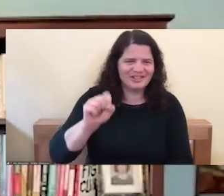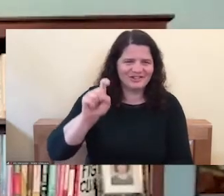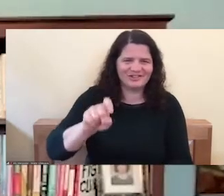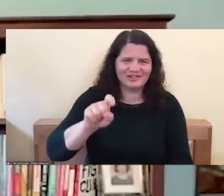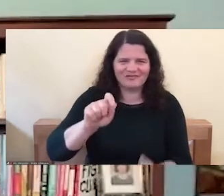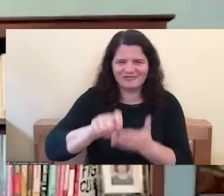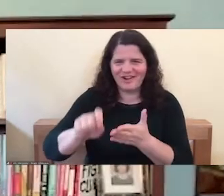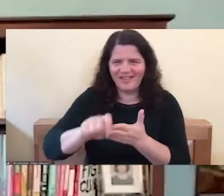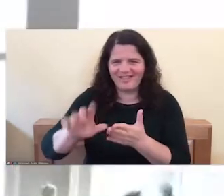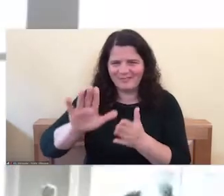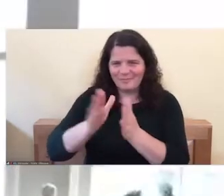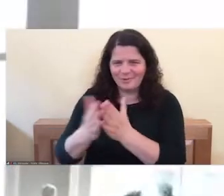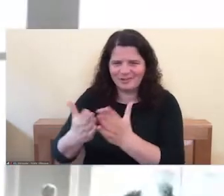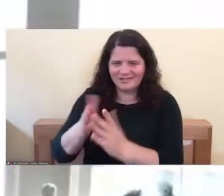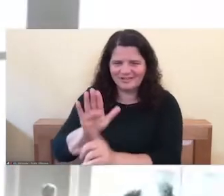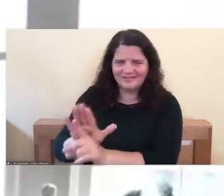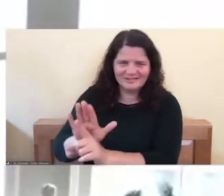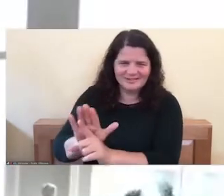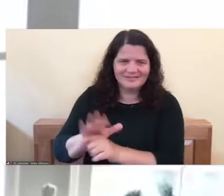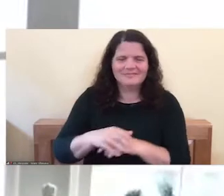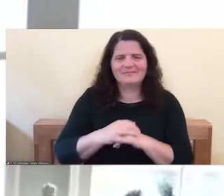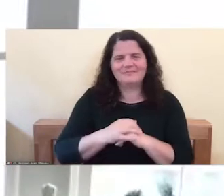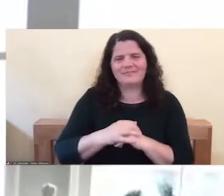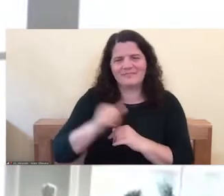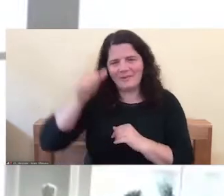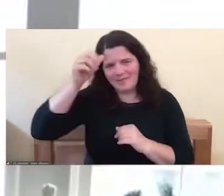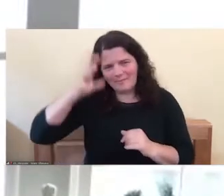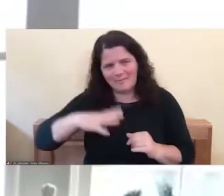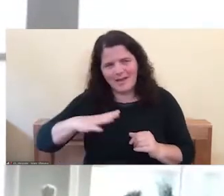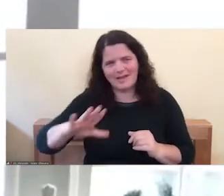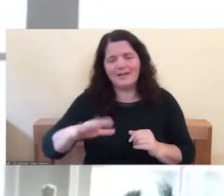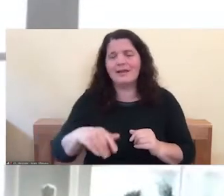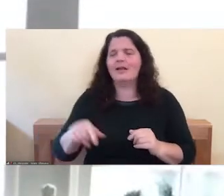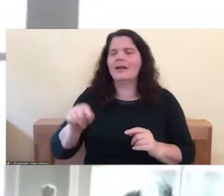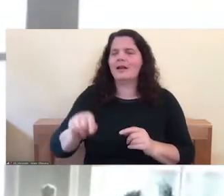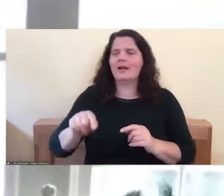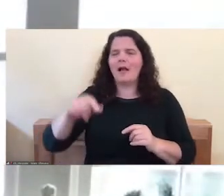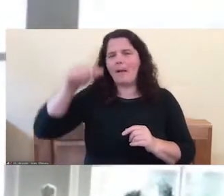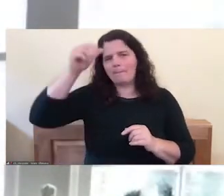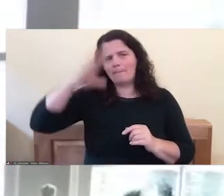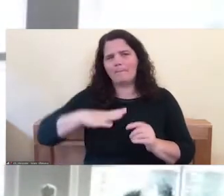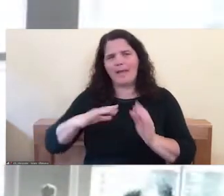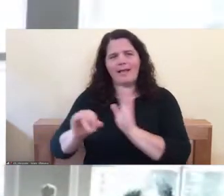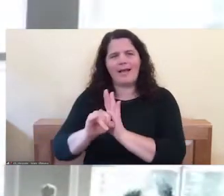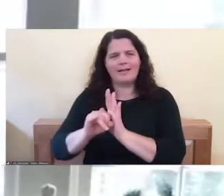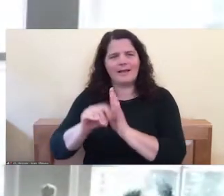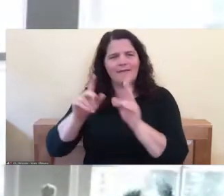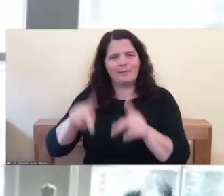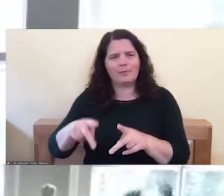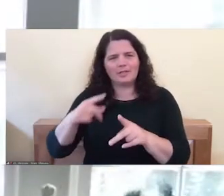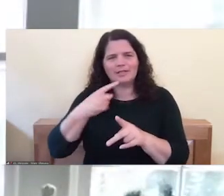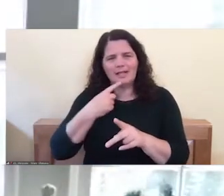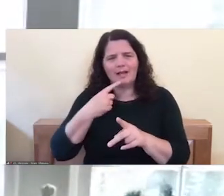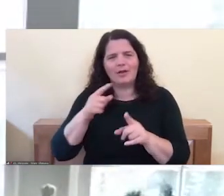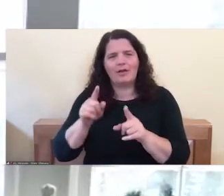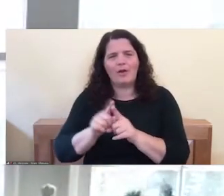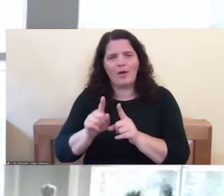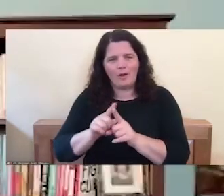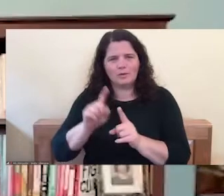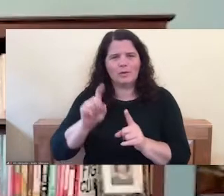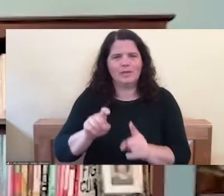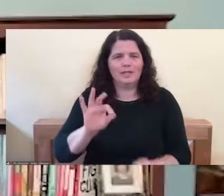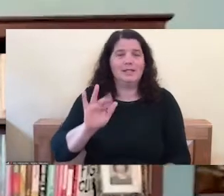Um, but this, this is a male identified person. He said, but he's also needs fierce self-compassion.